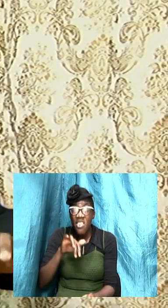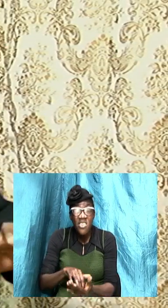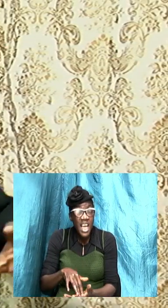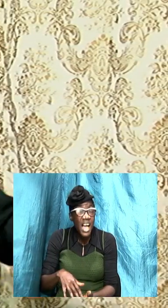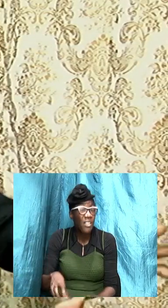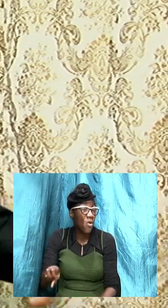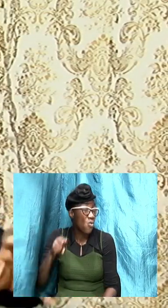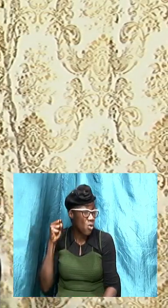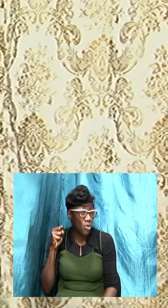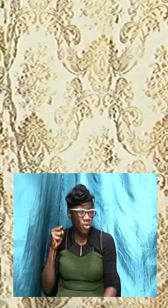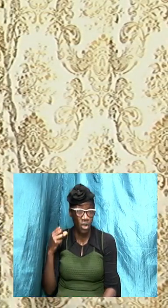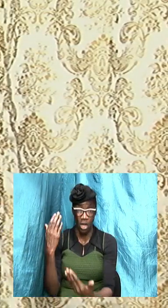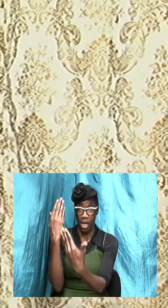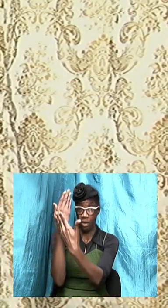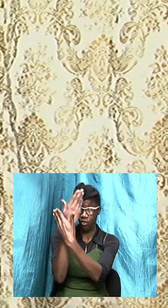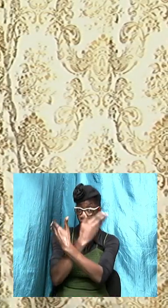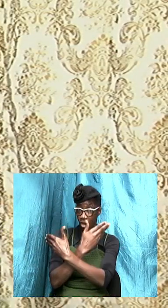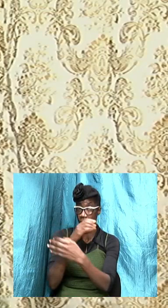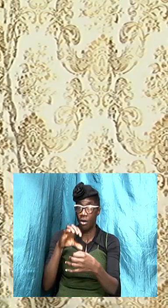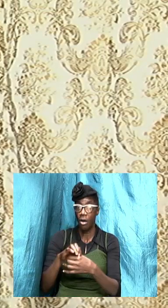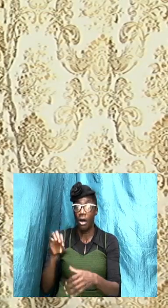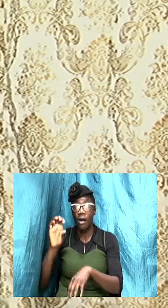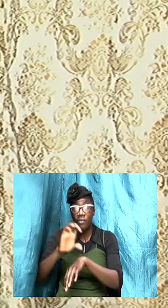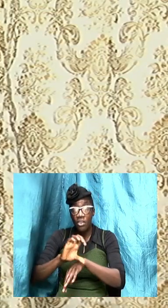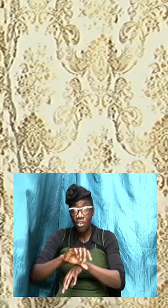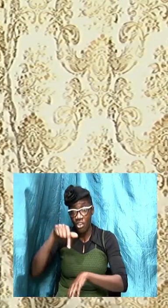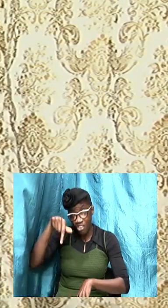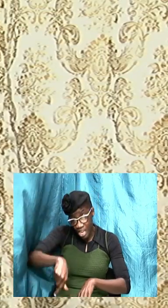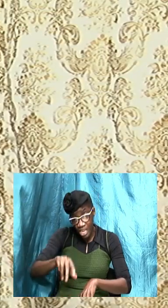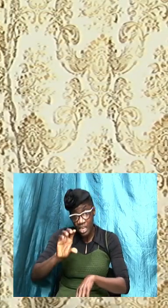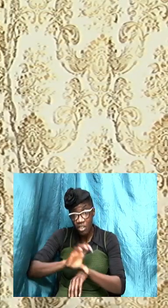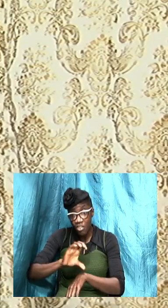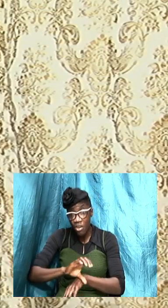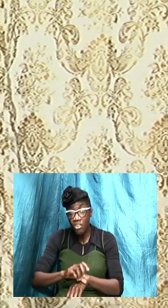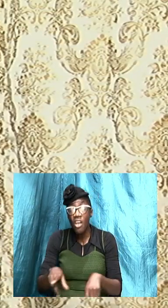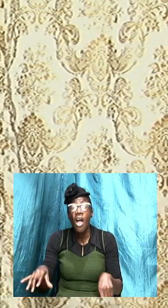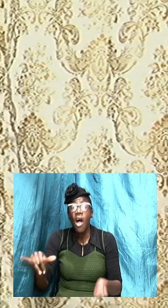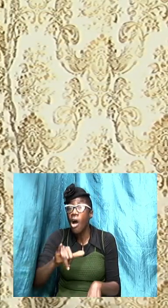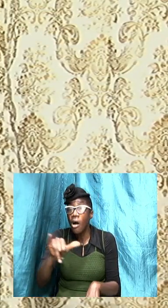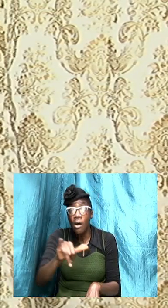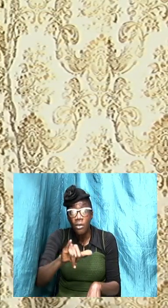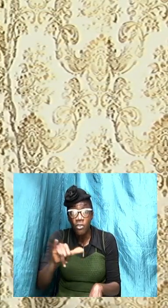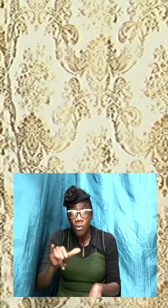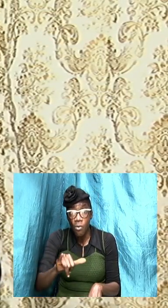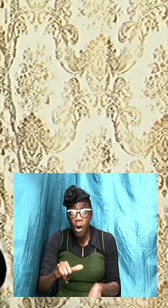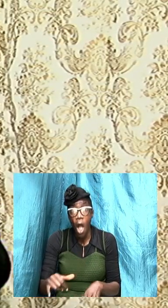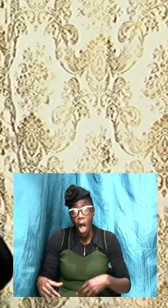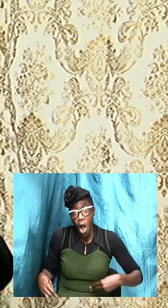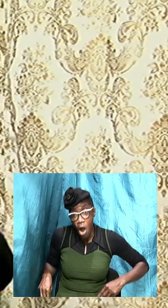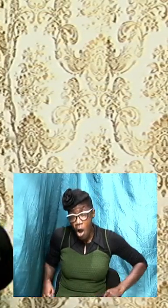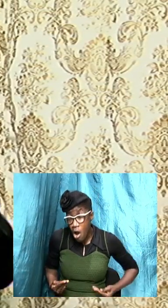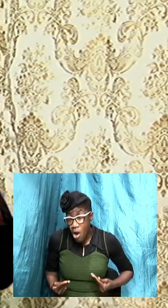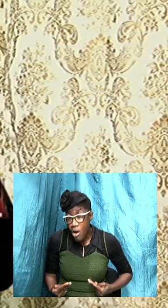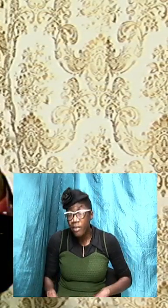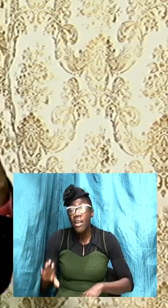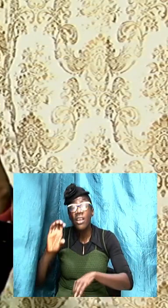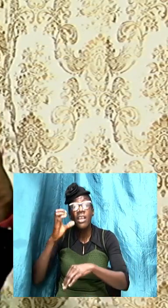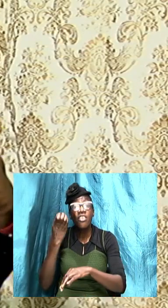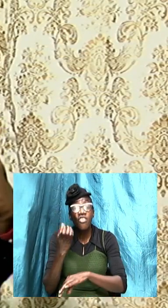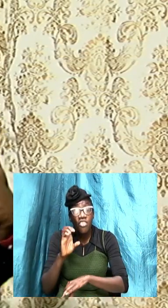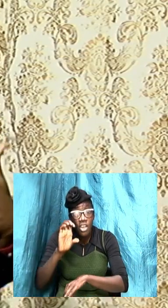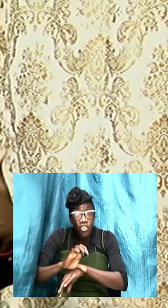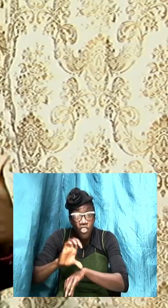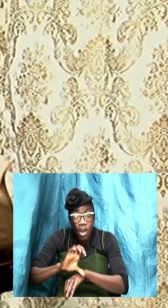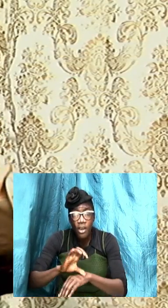a shadow of the church in the church age it also affects the church and we are going to look back at the scripture